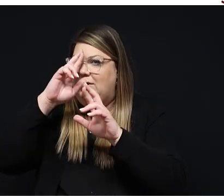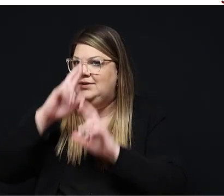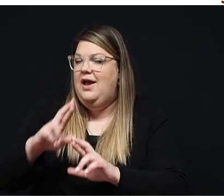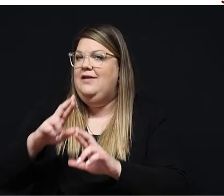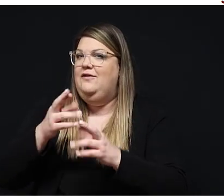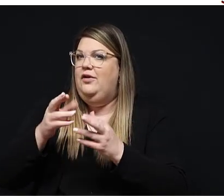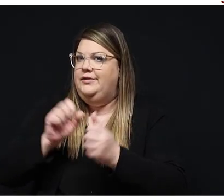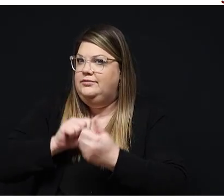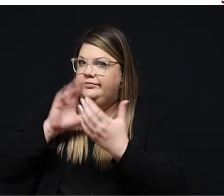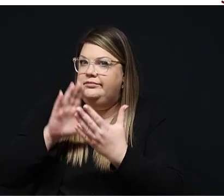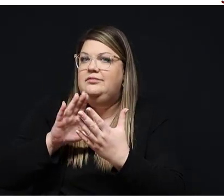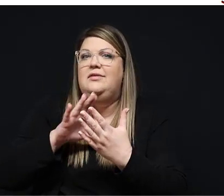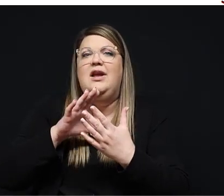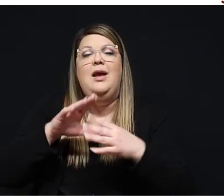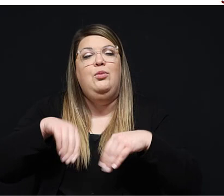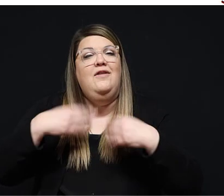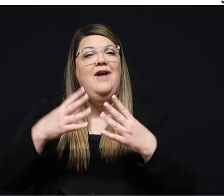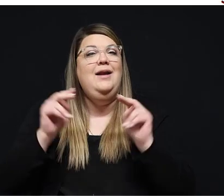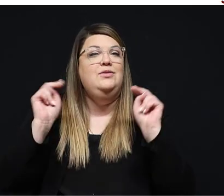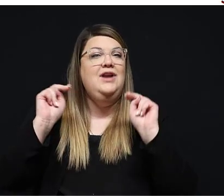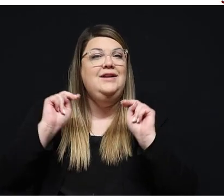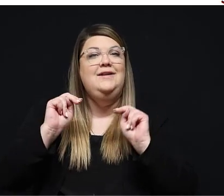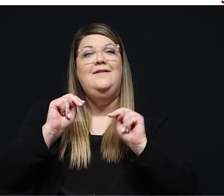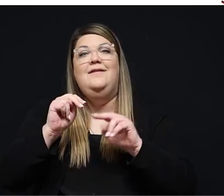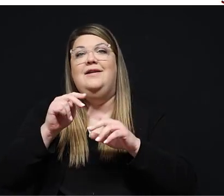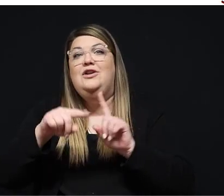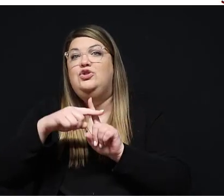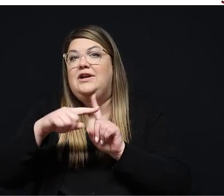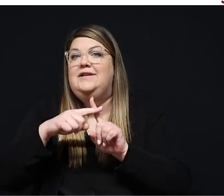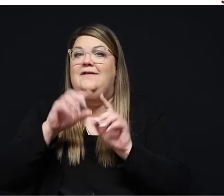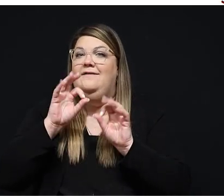while providing objective, constructive feedback.